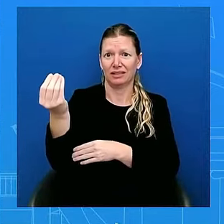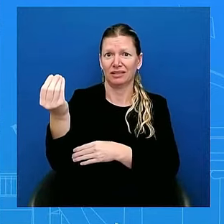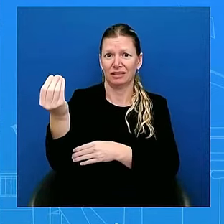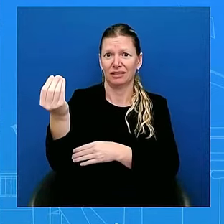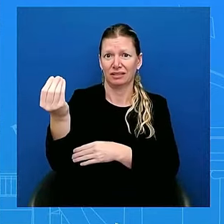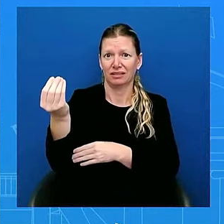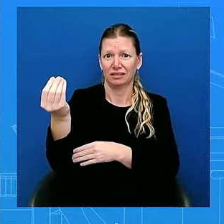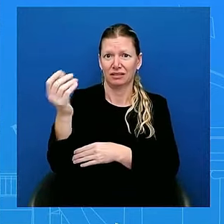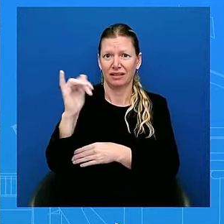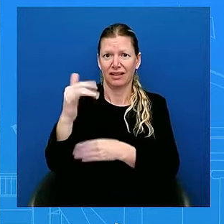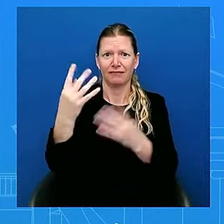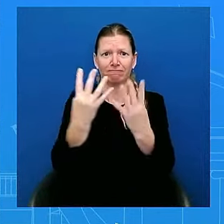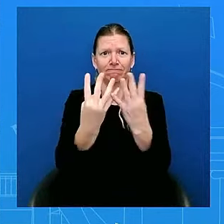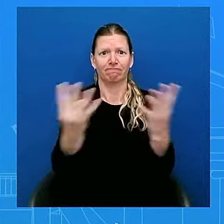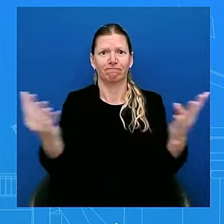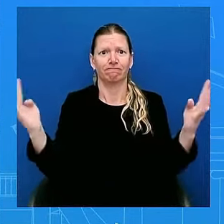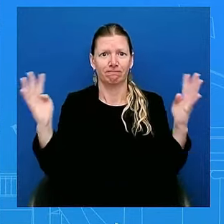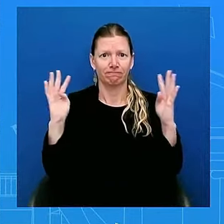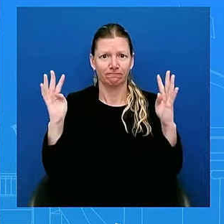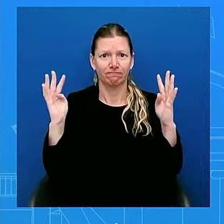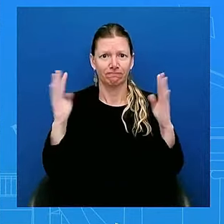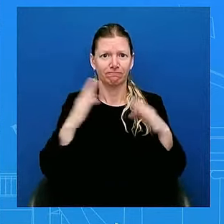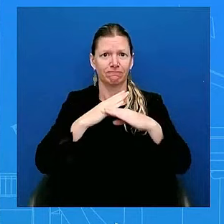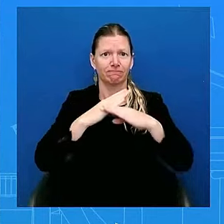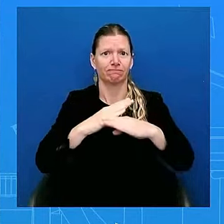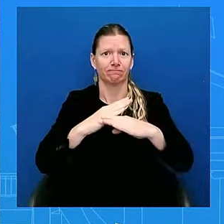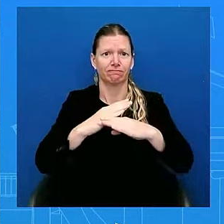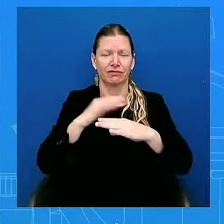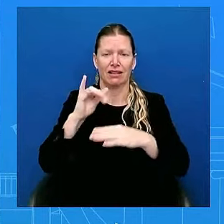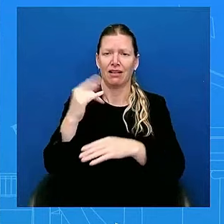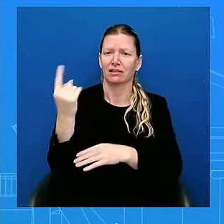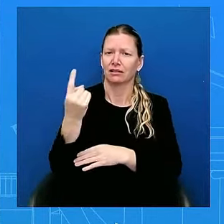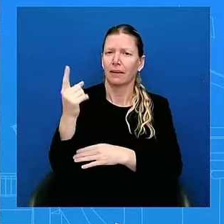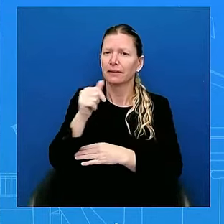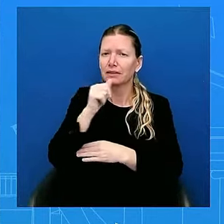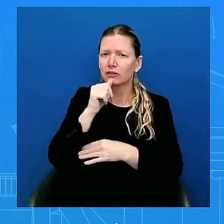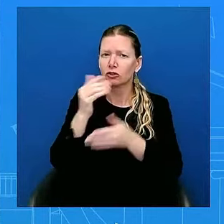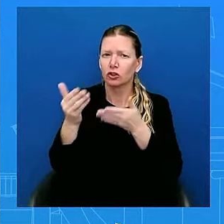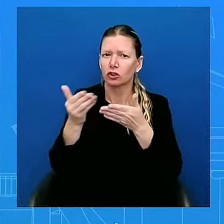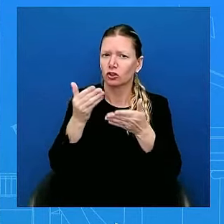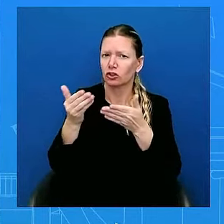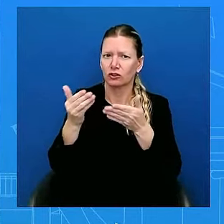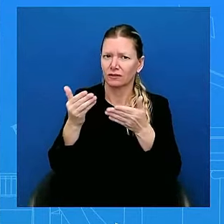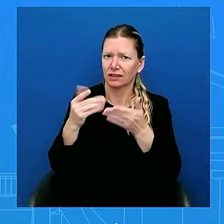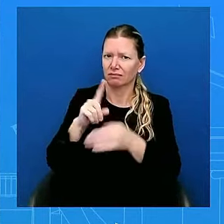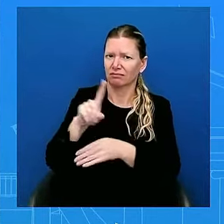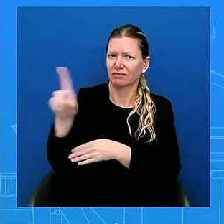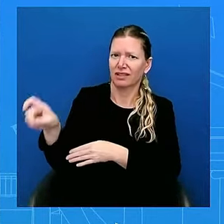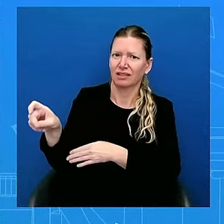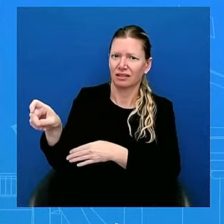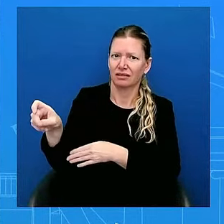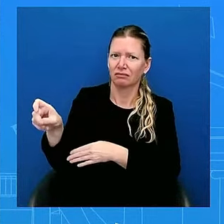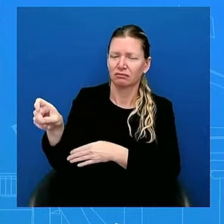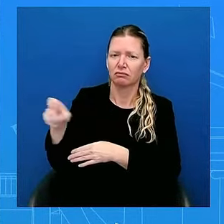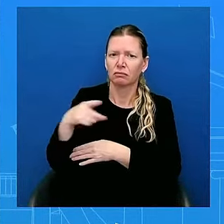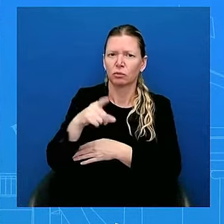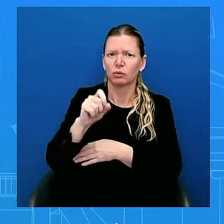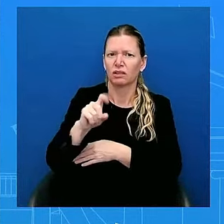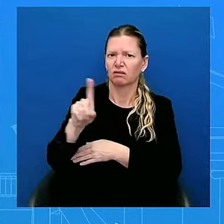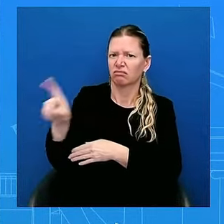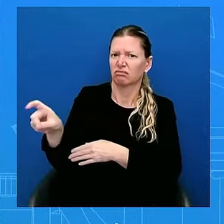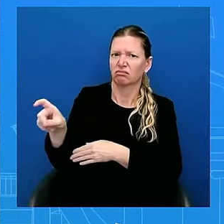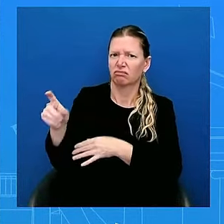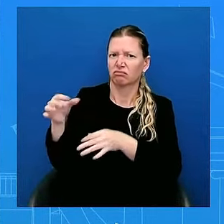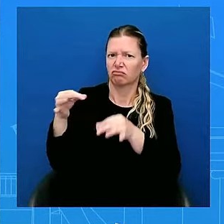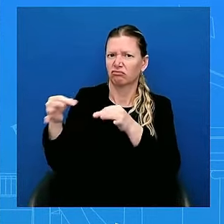something for Secret Service to speak to. They can speak to why they feel that it's needed. That is not for me to speak to. But it doesn't